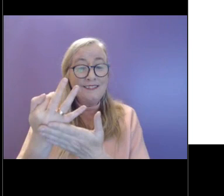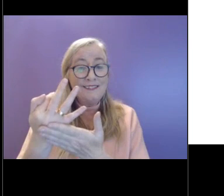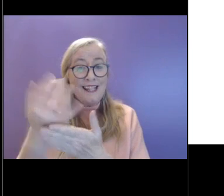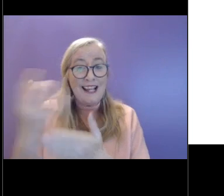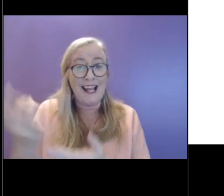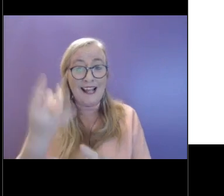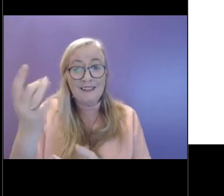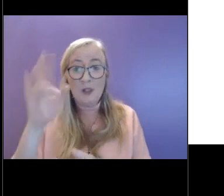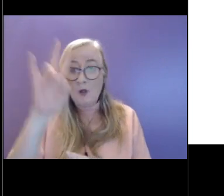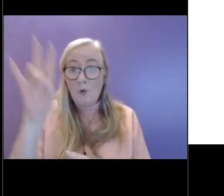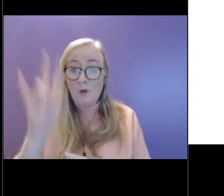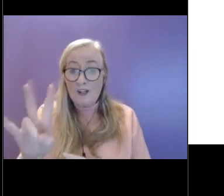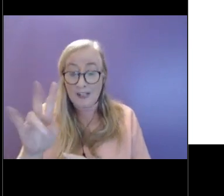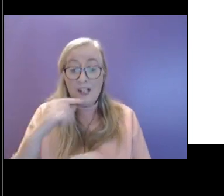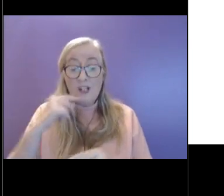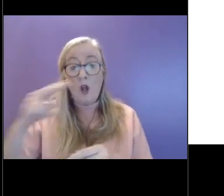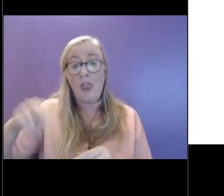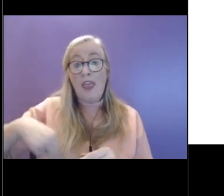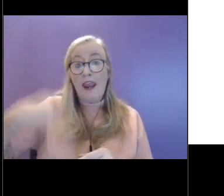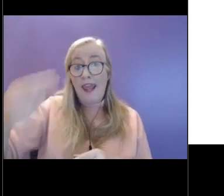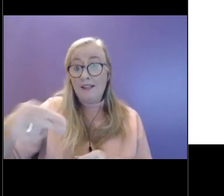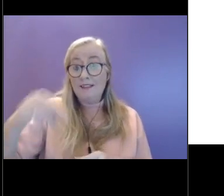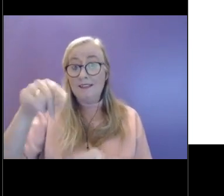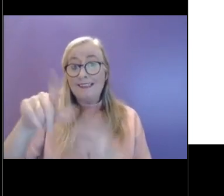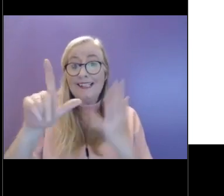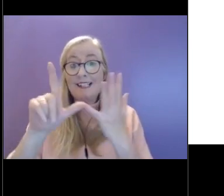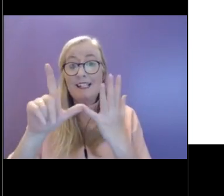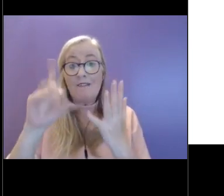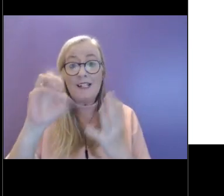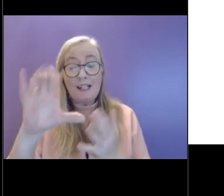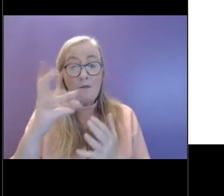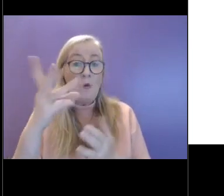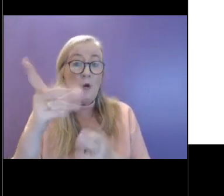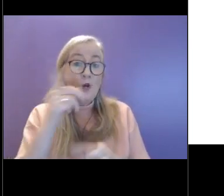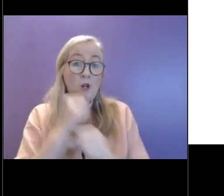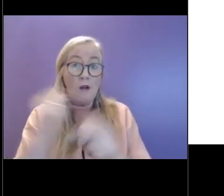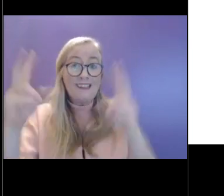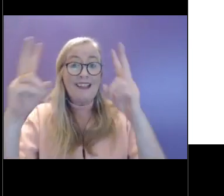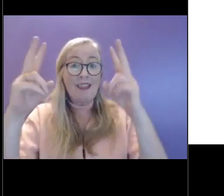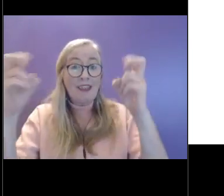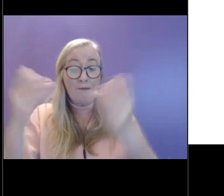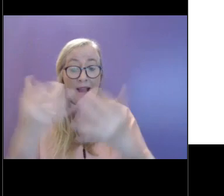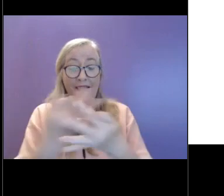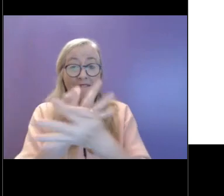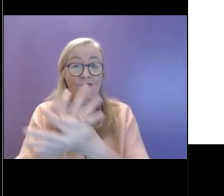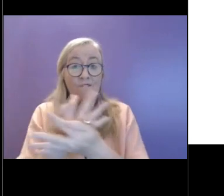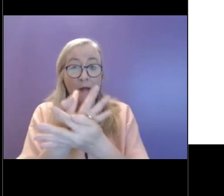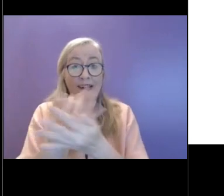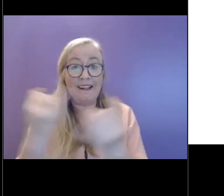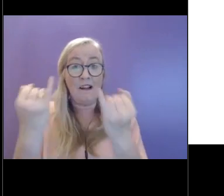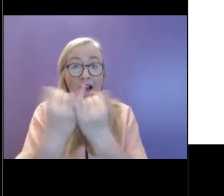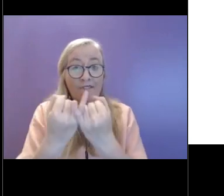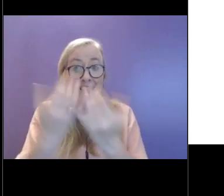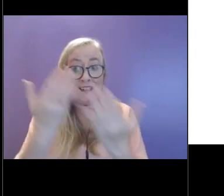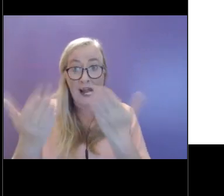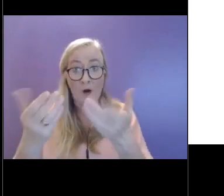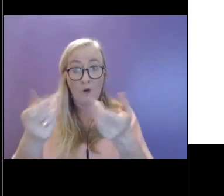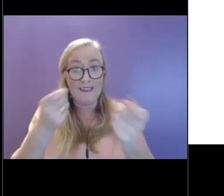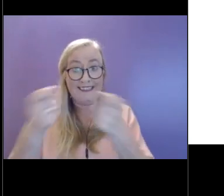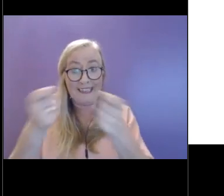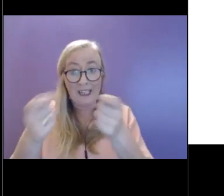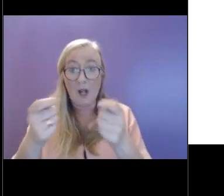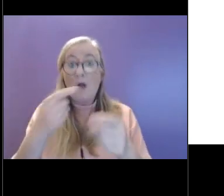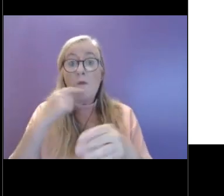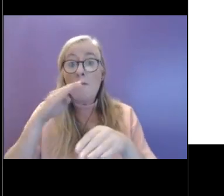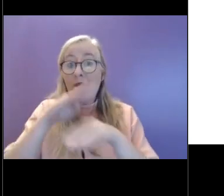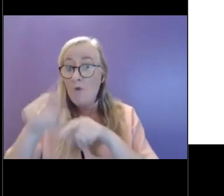the 7th of December, and it's dealing with family conflict. And just before you go, please do fill out the